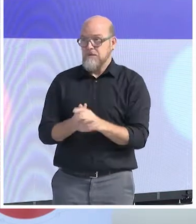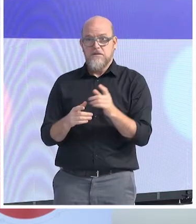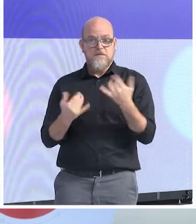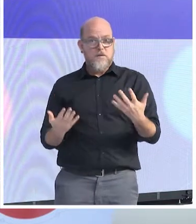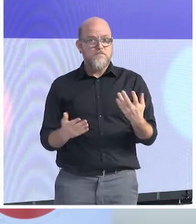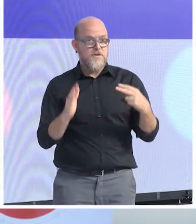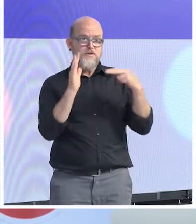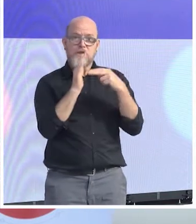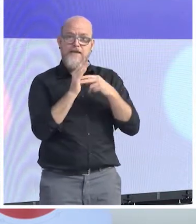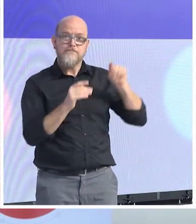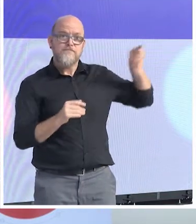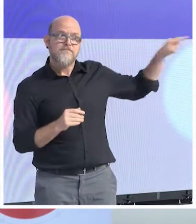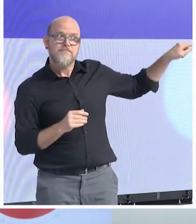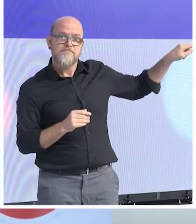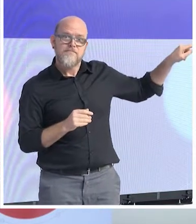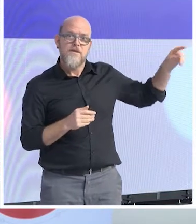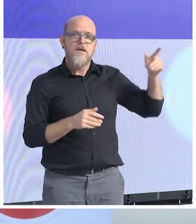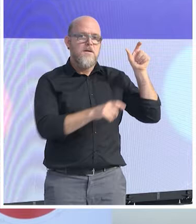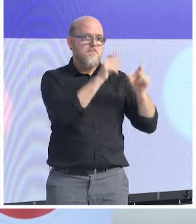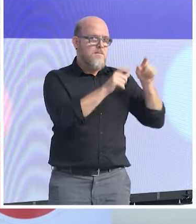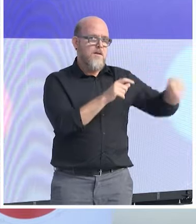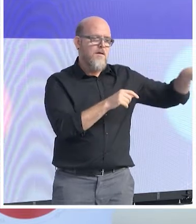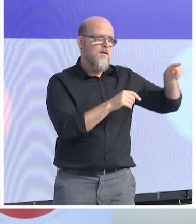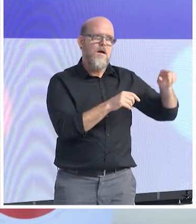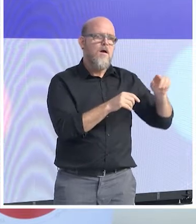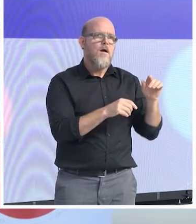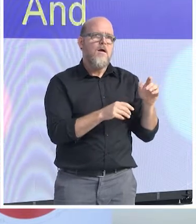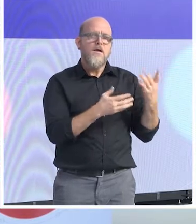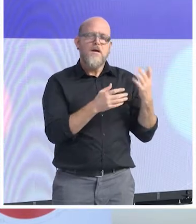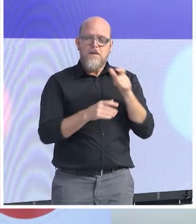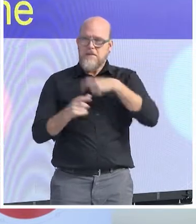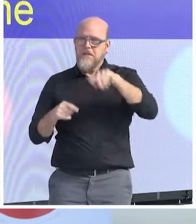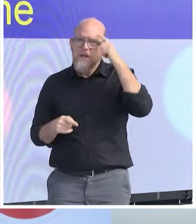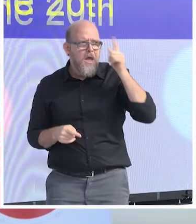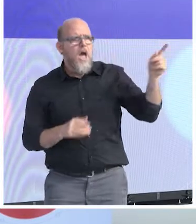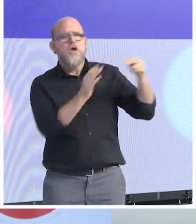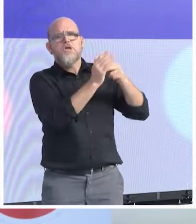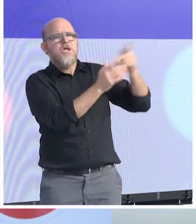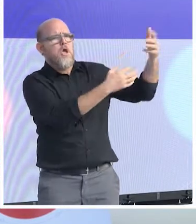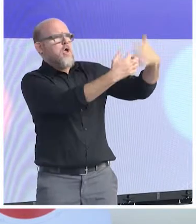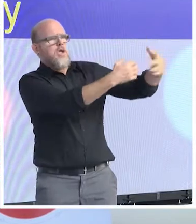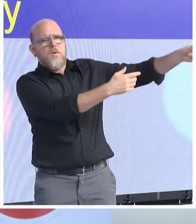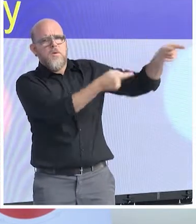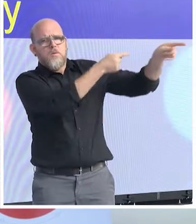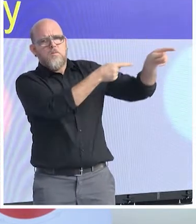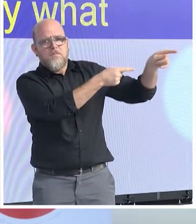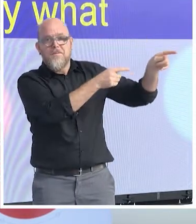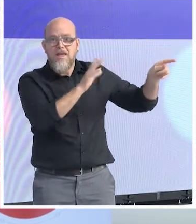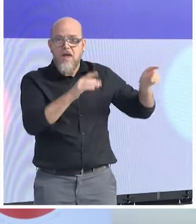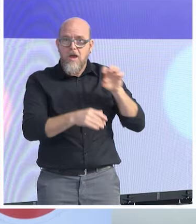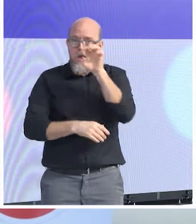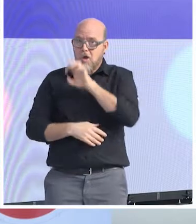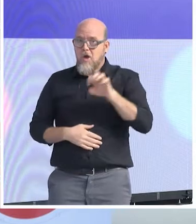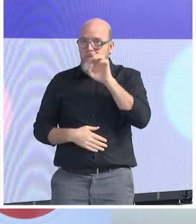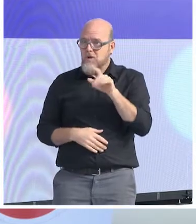war is a different war. And the European war of the 20th century is not basically what is at stake. But post-war